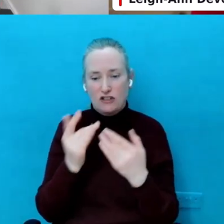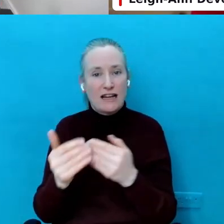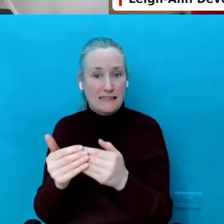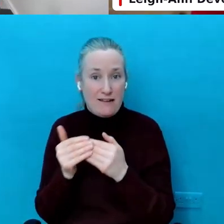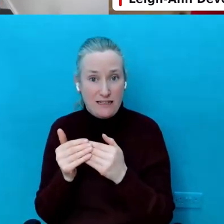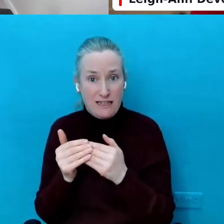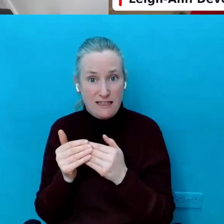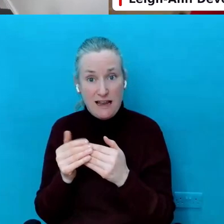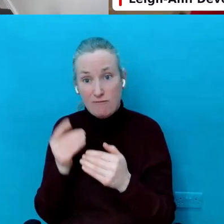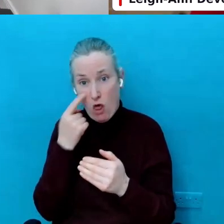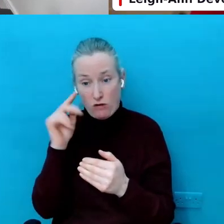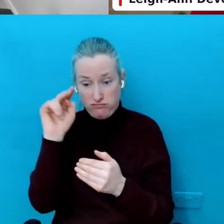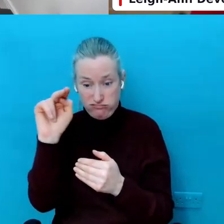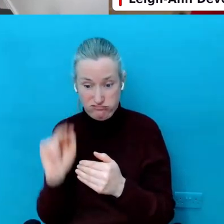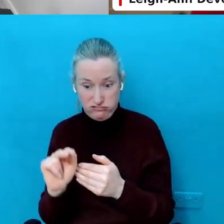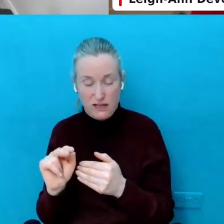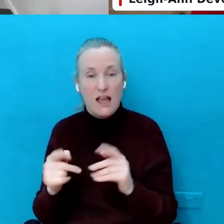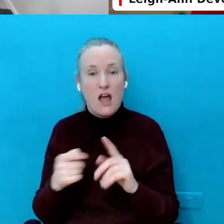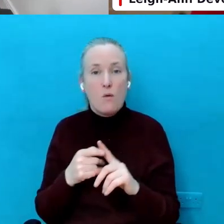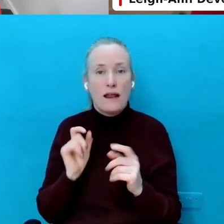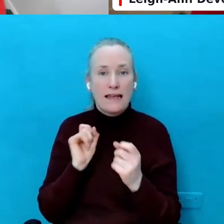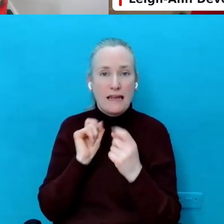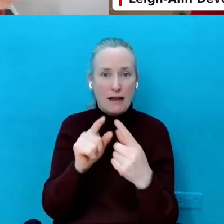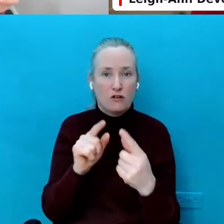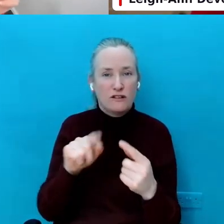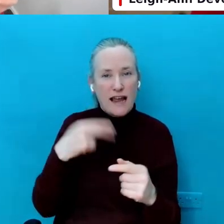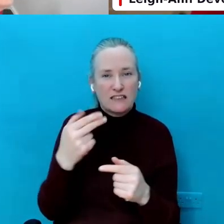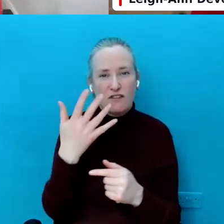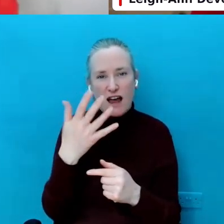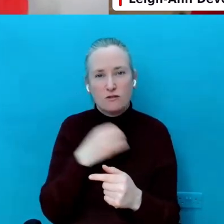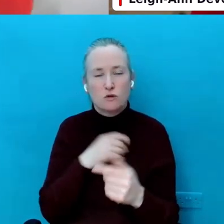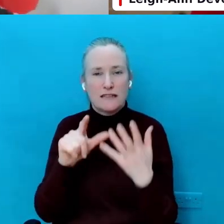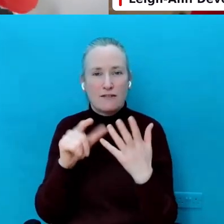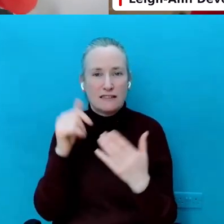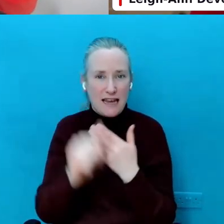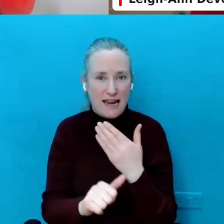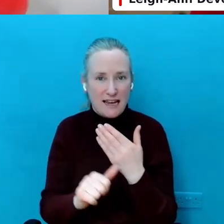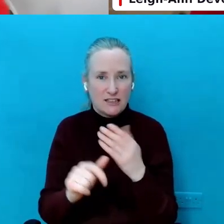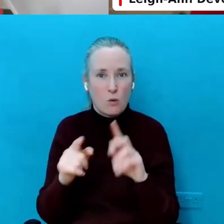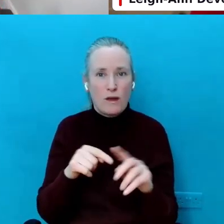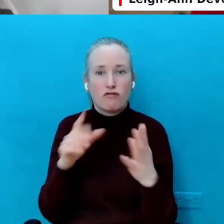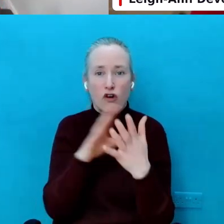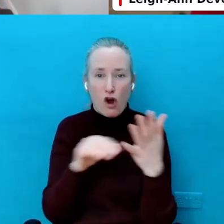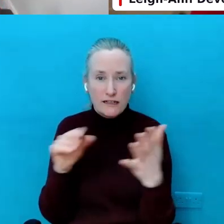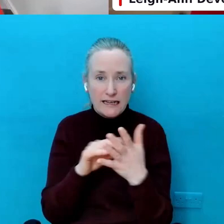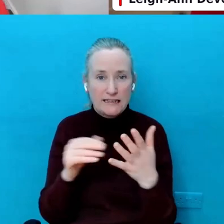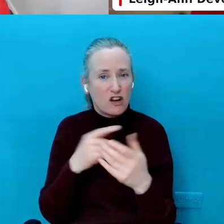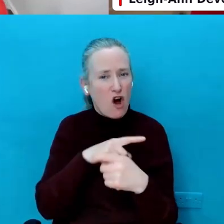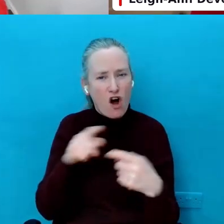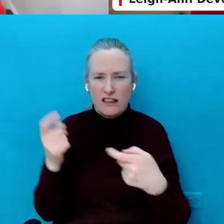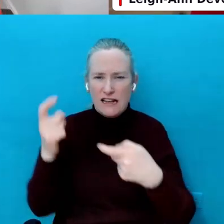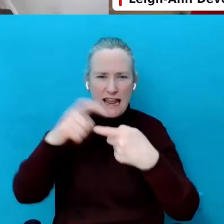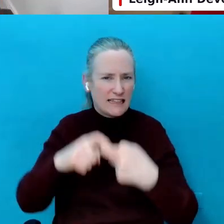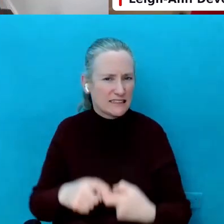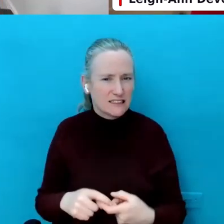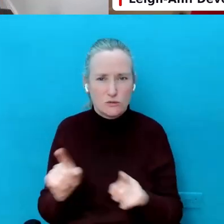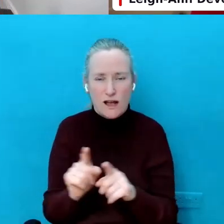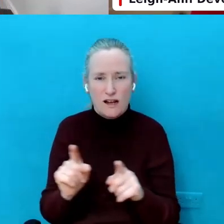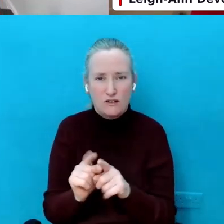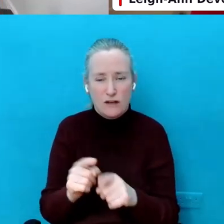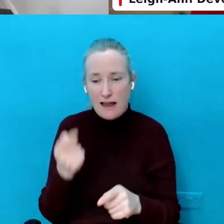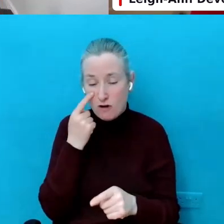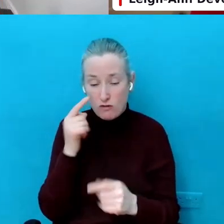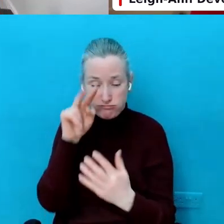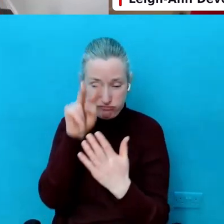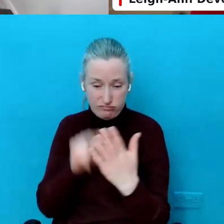sending you an email in the next five to seven days with the webinar recording and all those links as well so that you can have a look at those